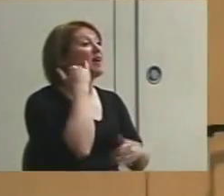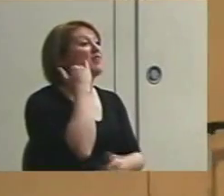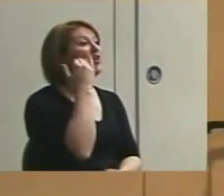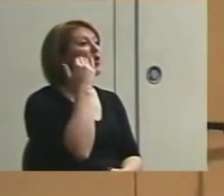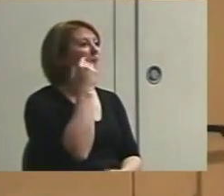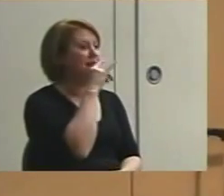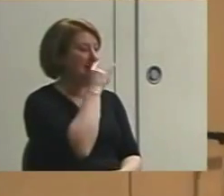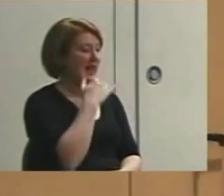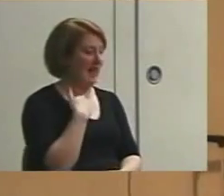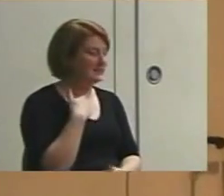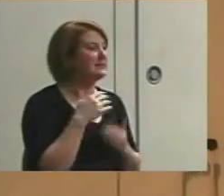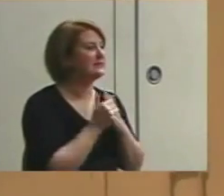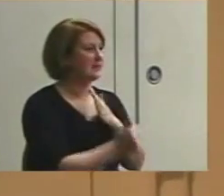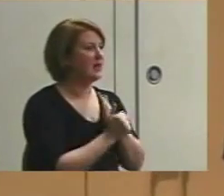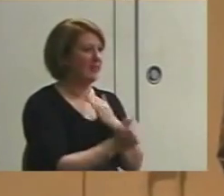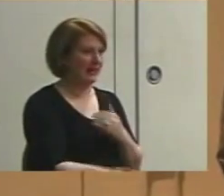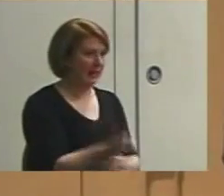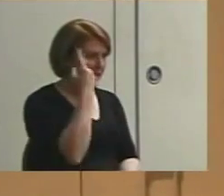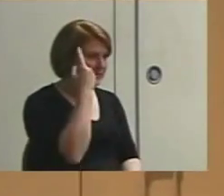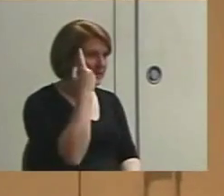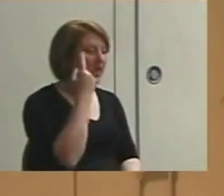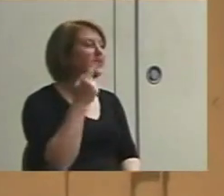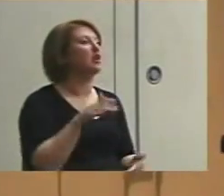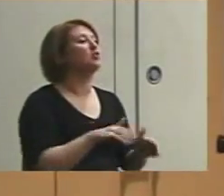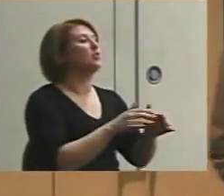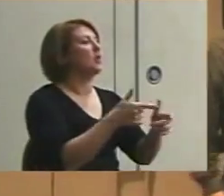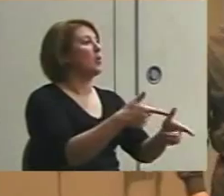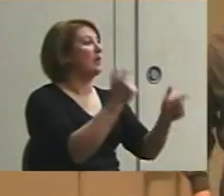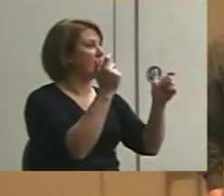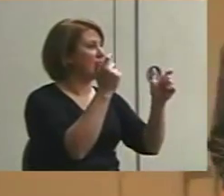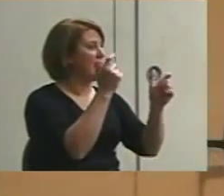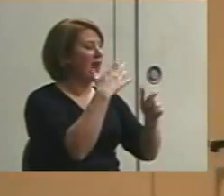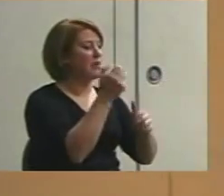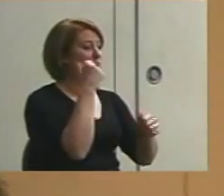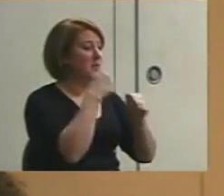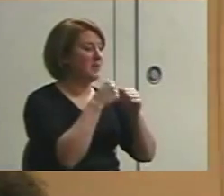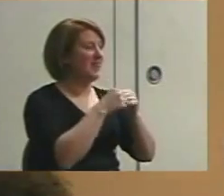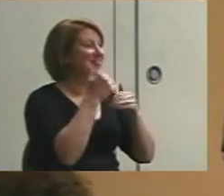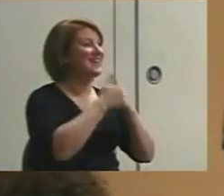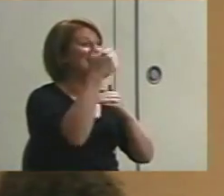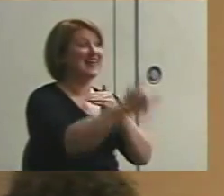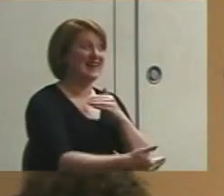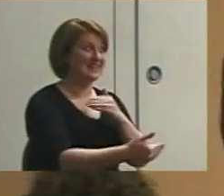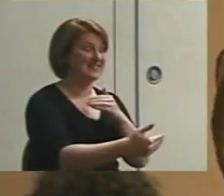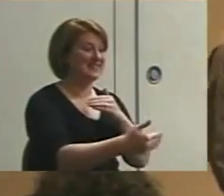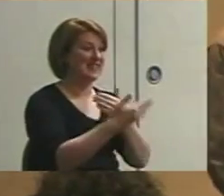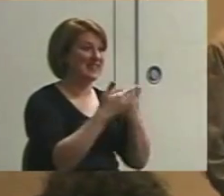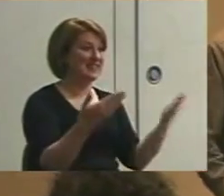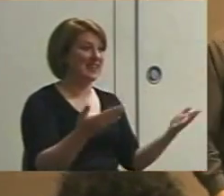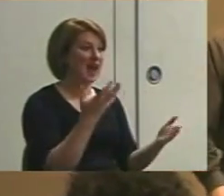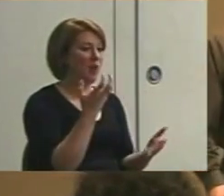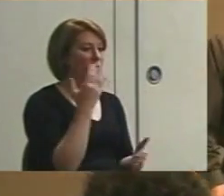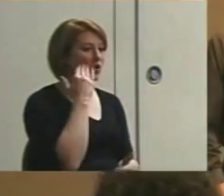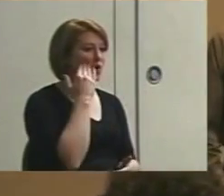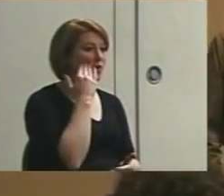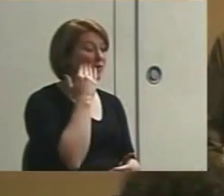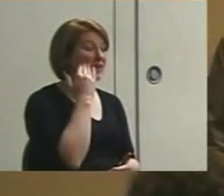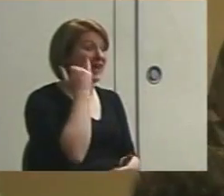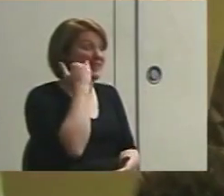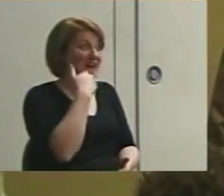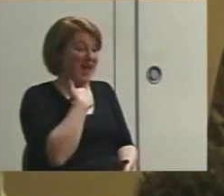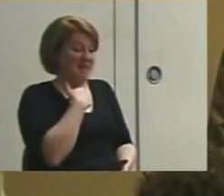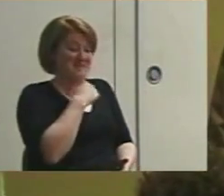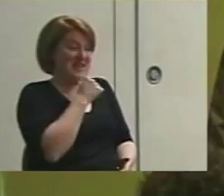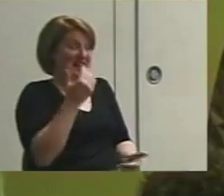they get it. They can do it quickly, and they can remember it. Then the next thing I want to know is, can they do it when I'm not here?